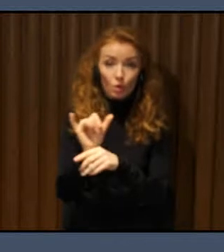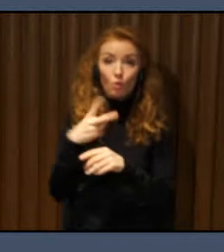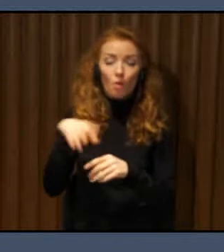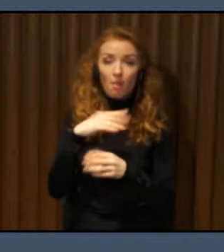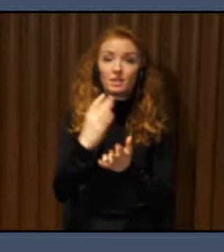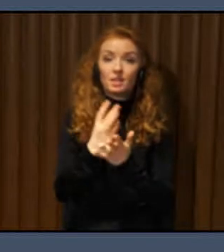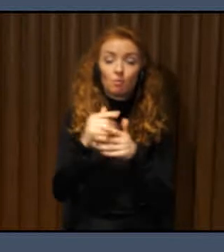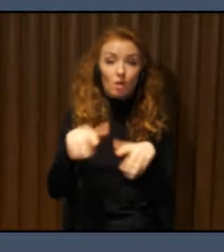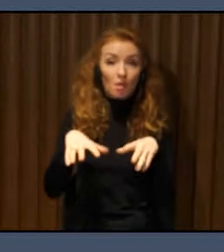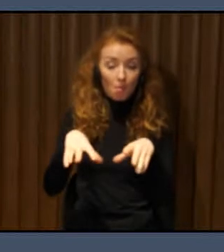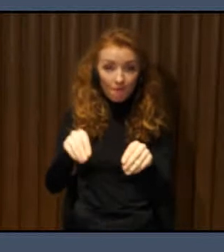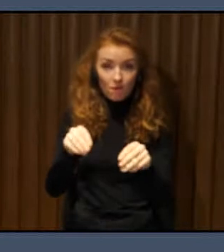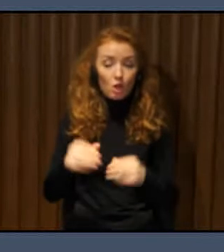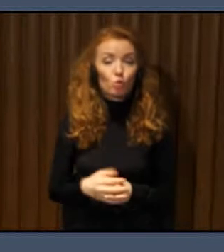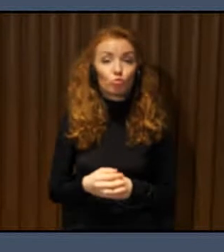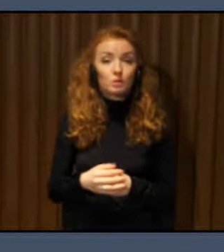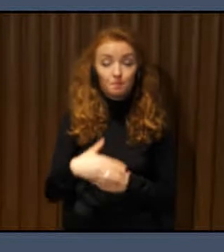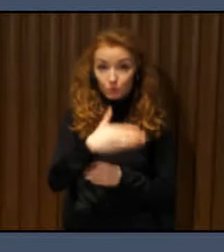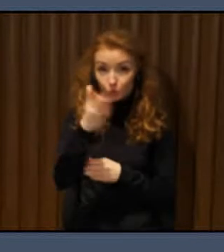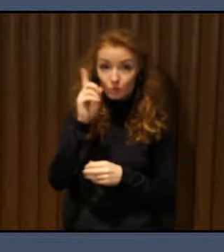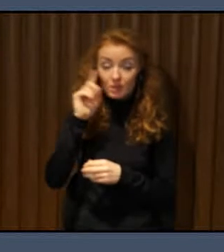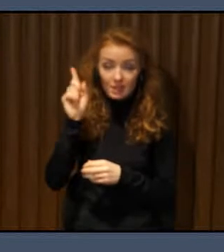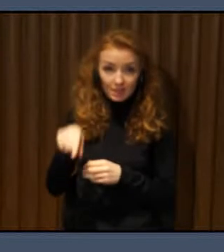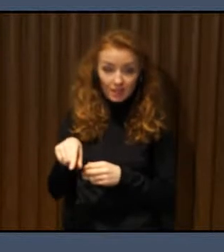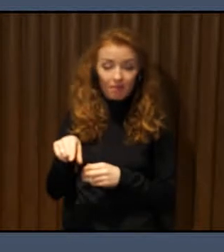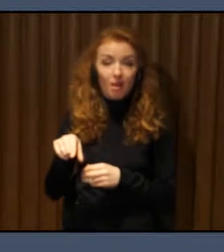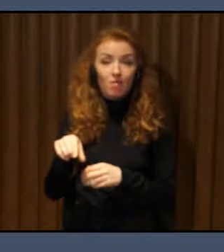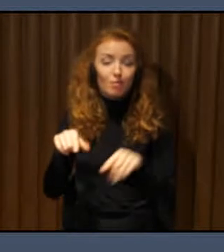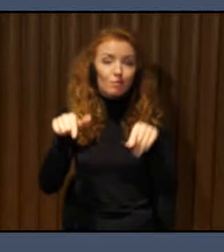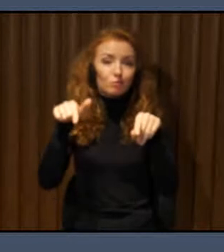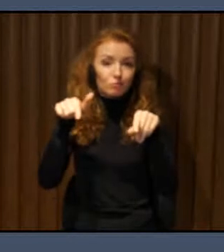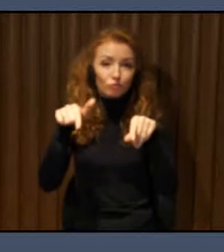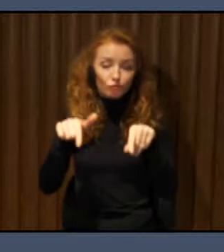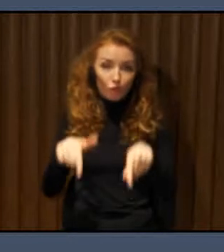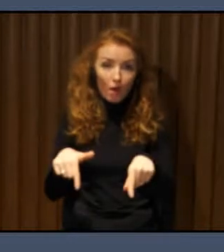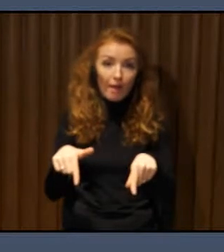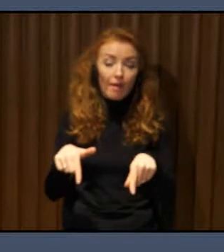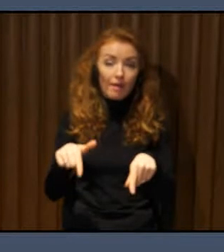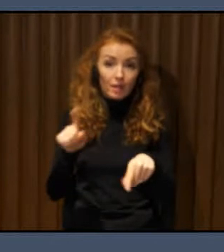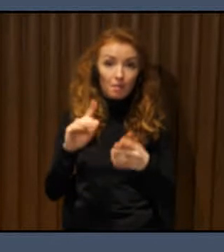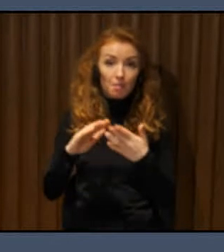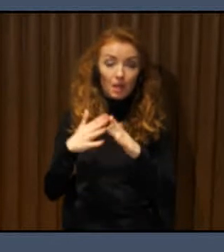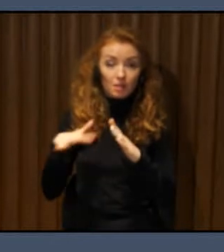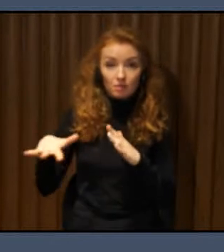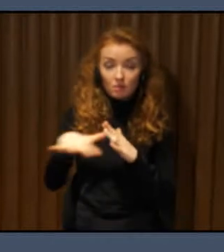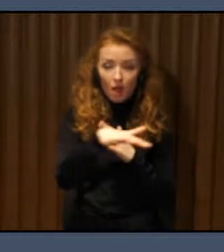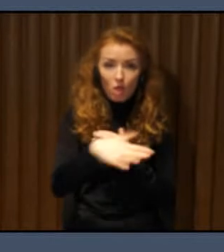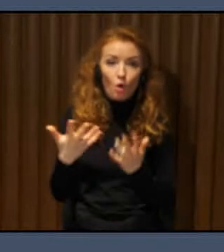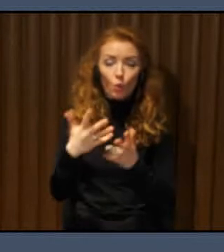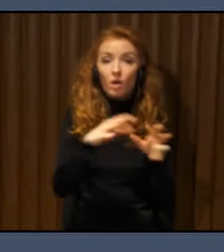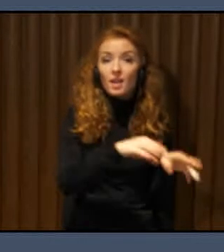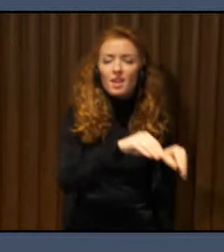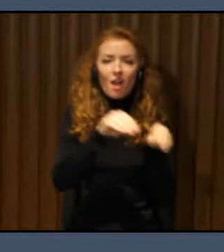as you probably know, the city always tries to find the latest technology, the latest solutions. And